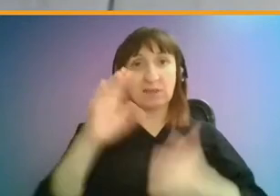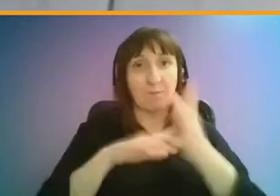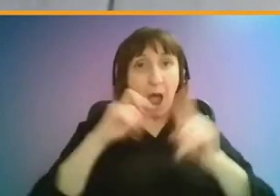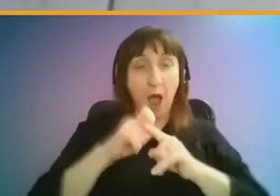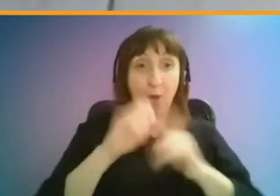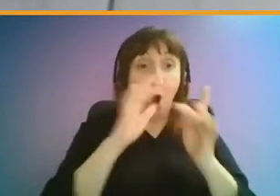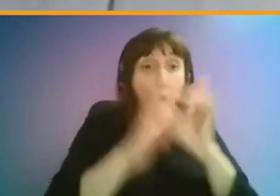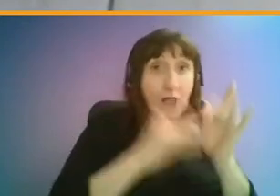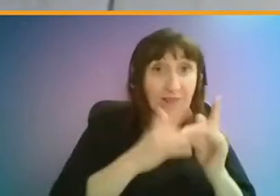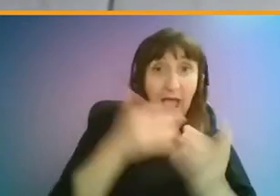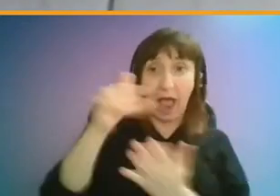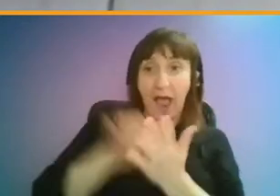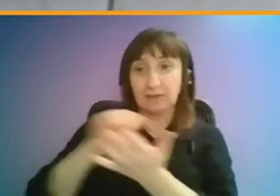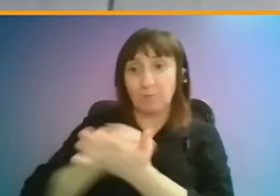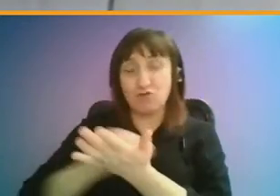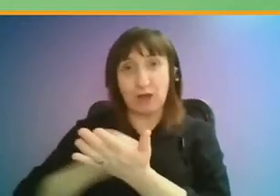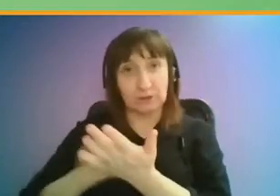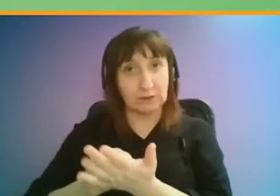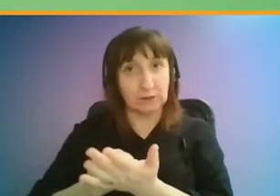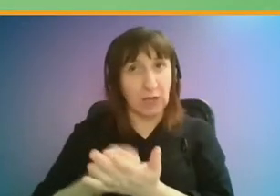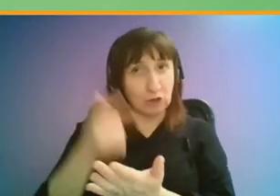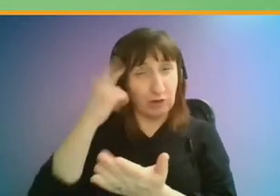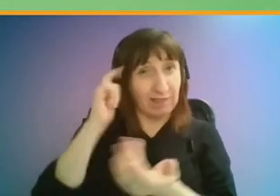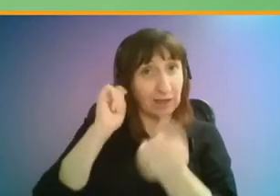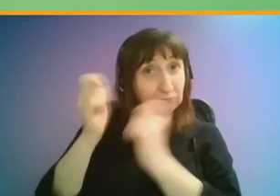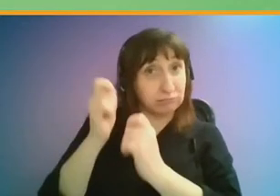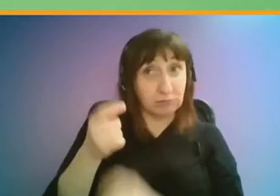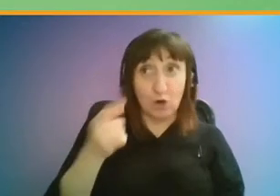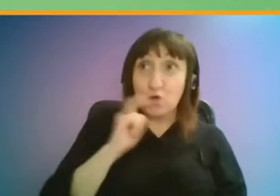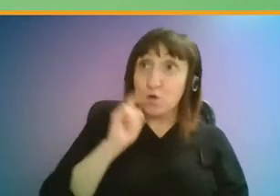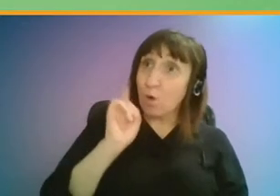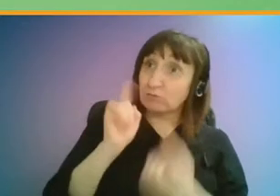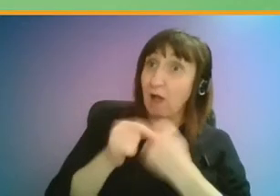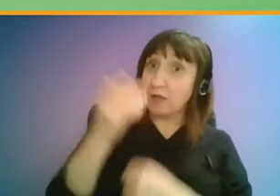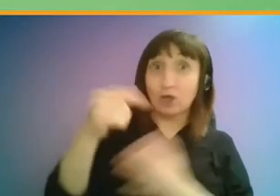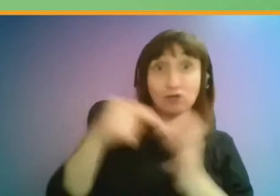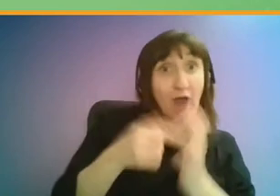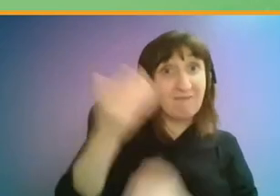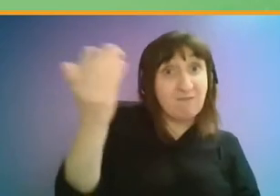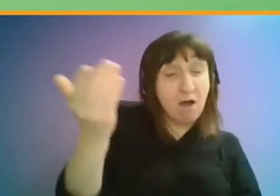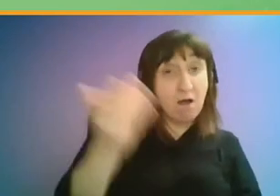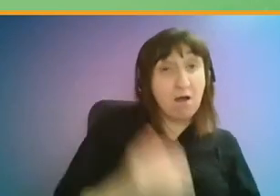both online and in print? Who would like to have a go at that one? Trevor, perhaps?